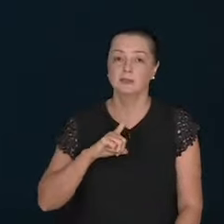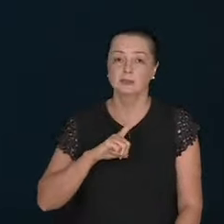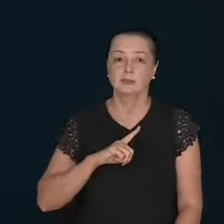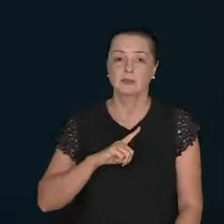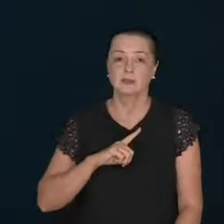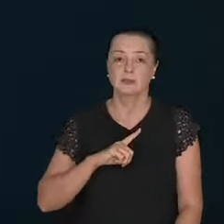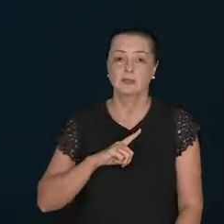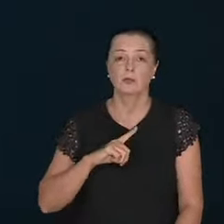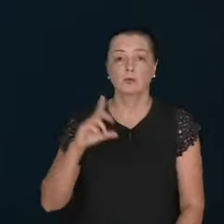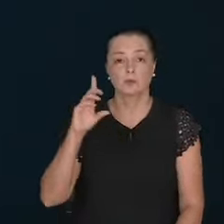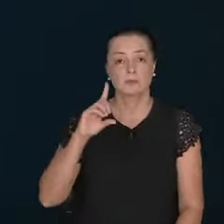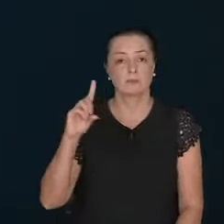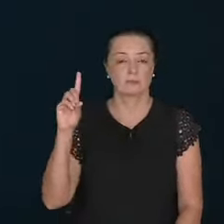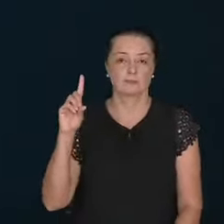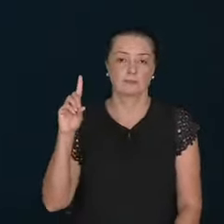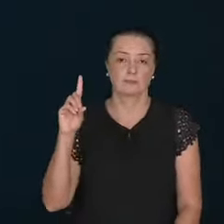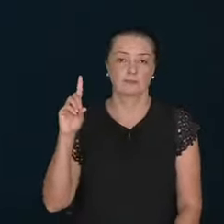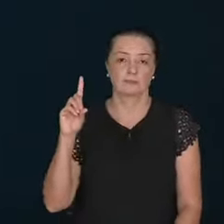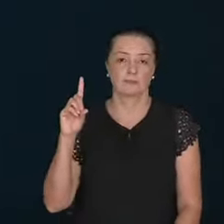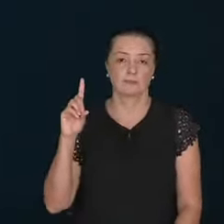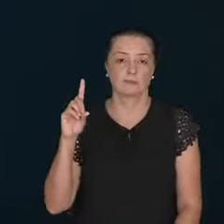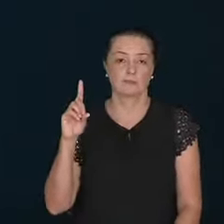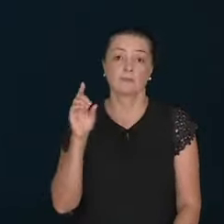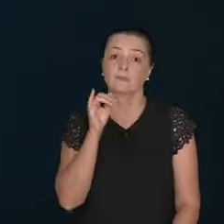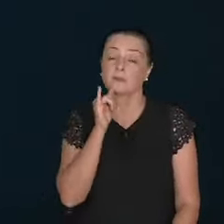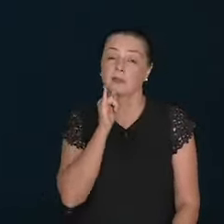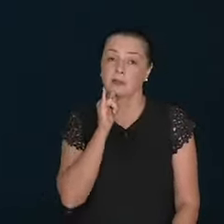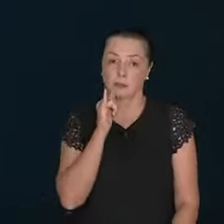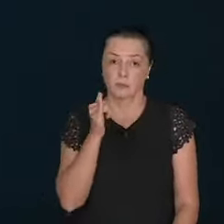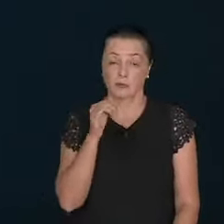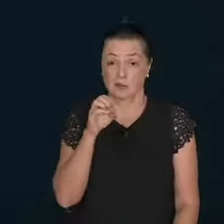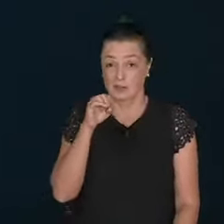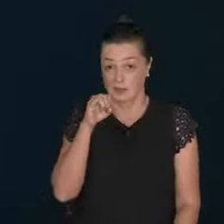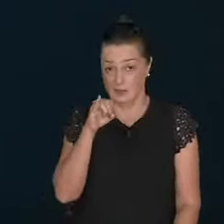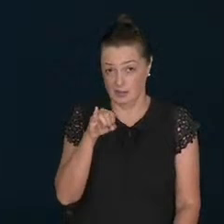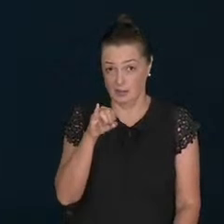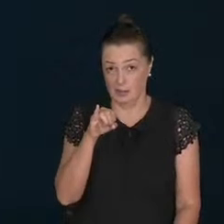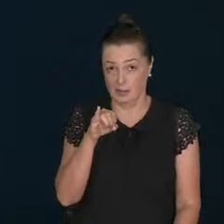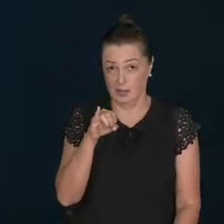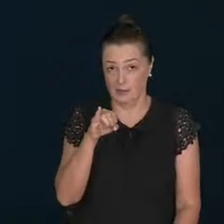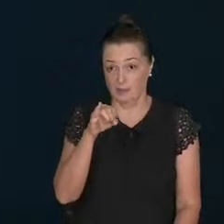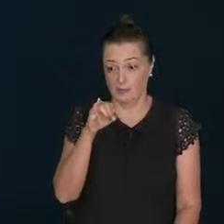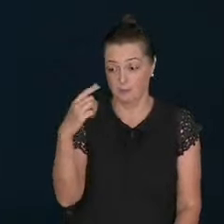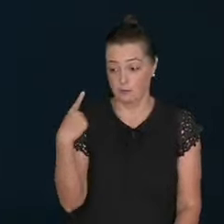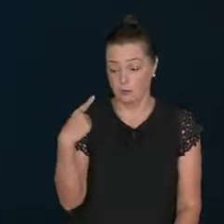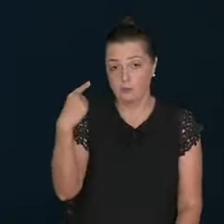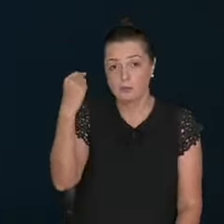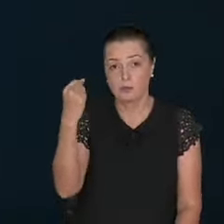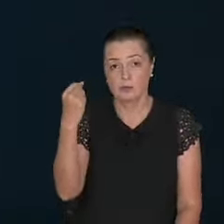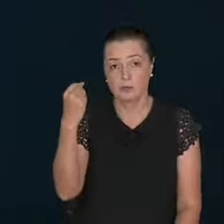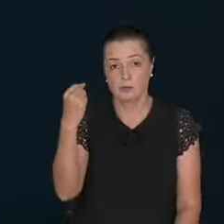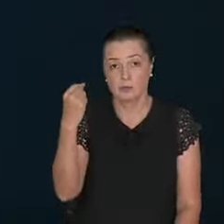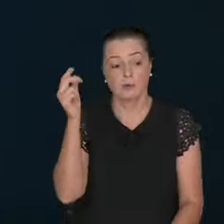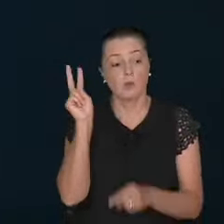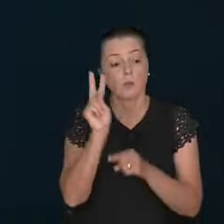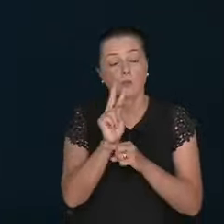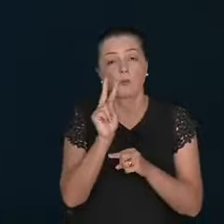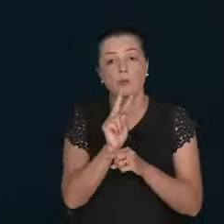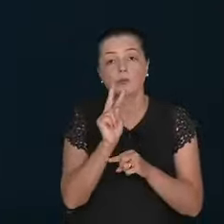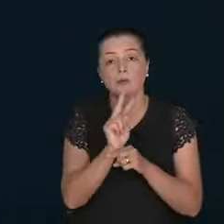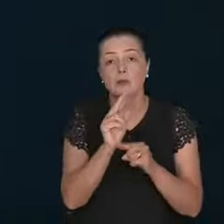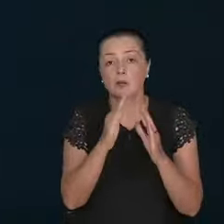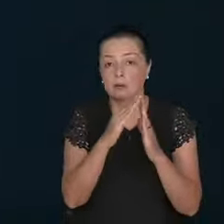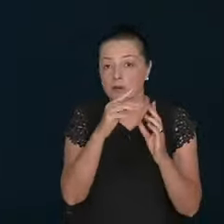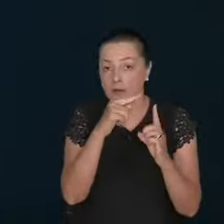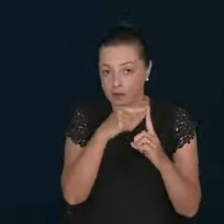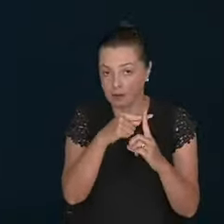Imagine. If I was called. To be an angel. For an institution.